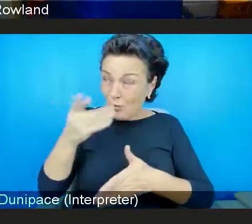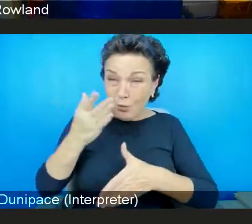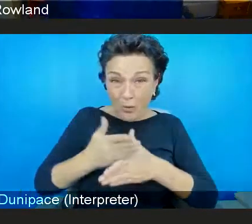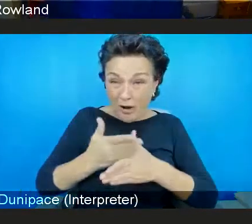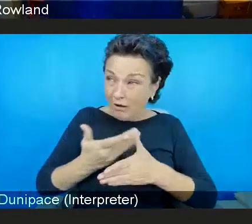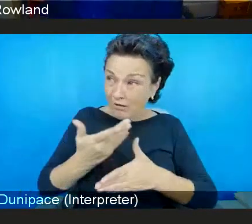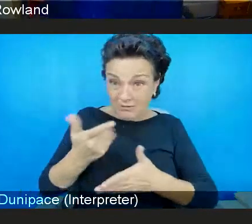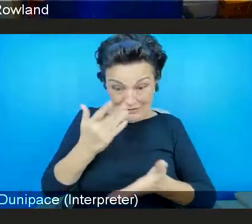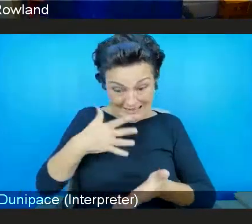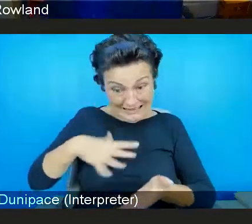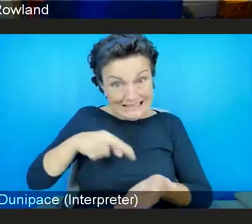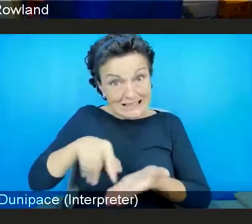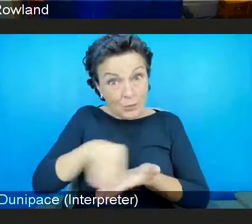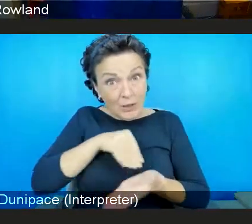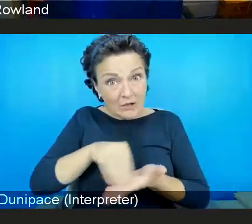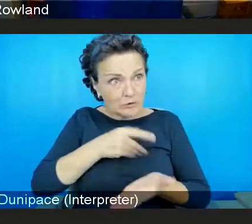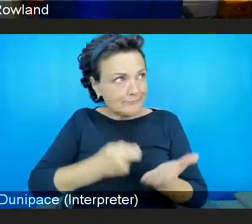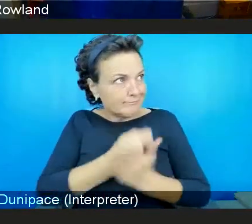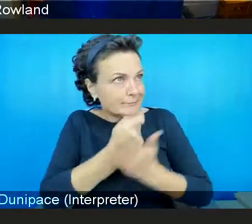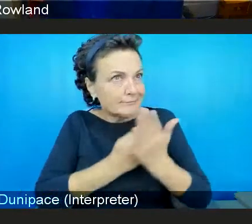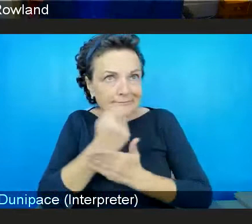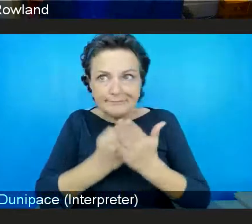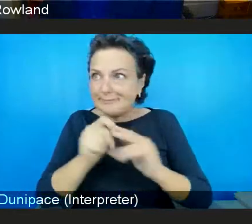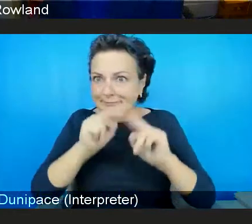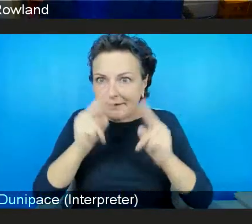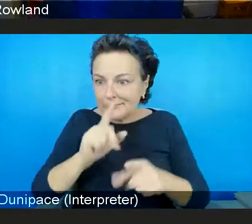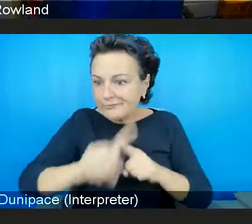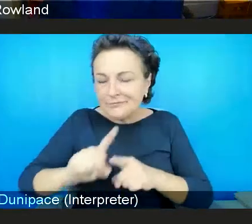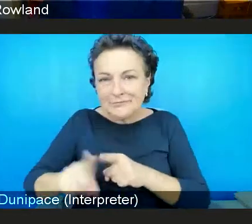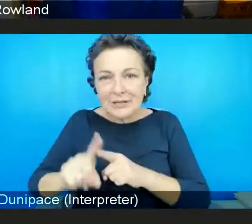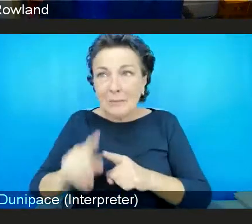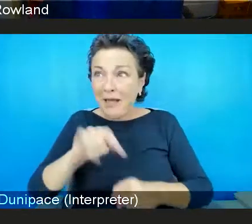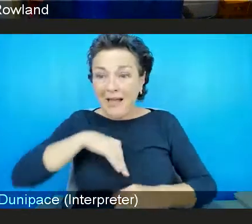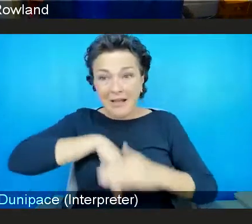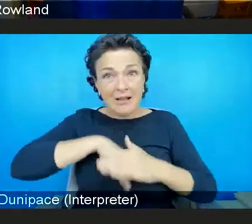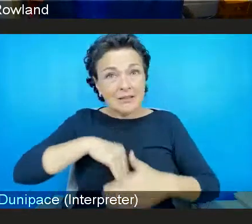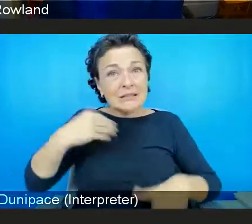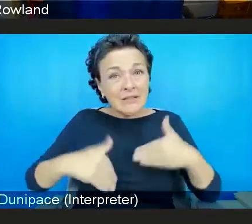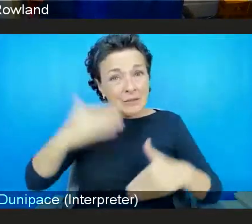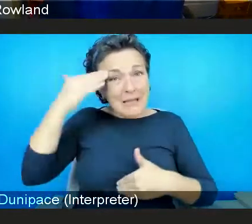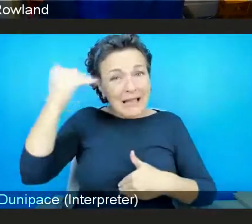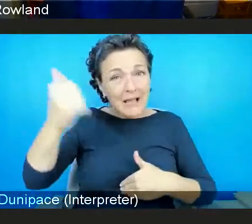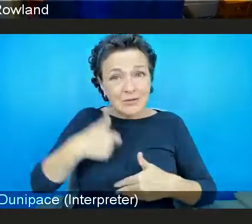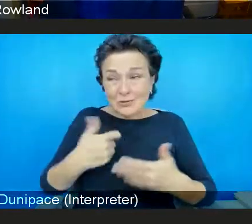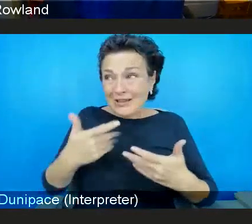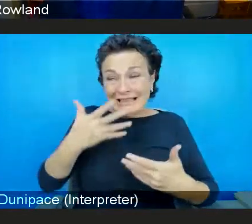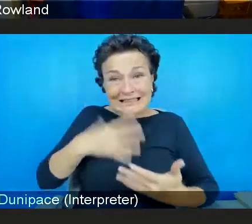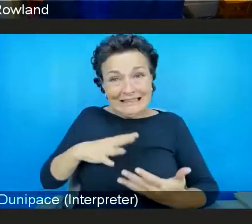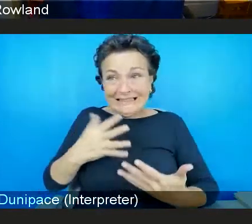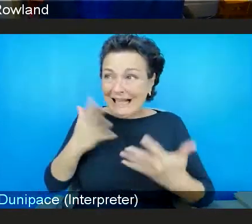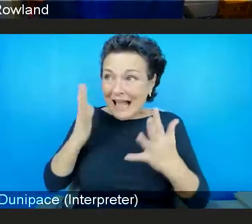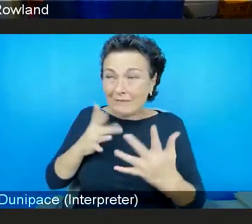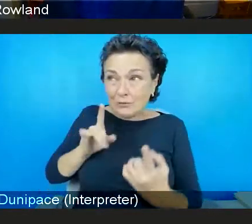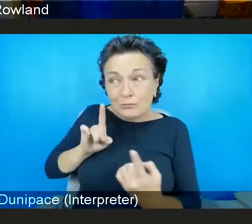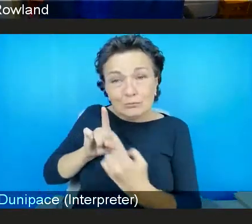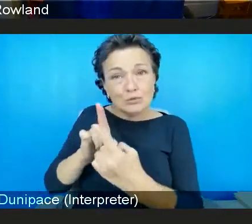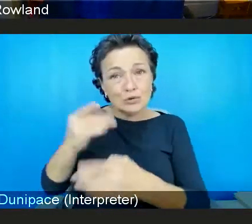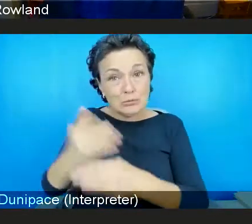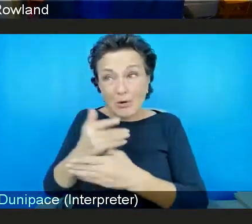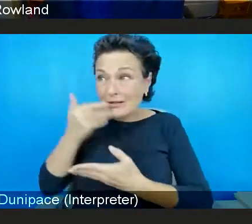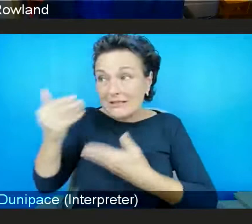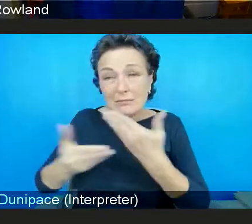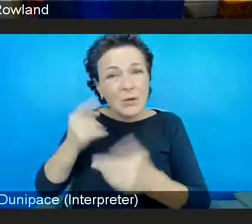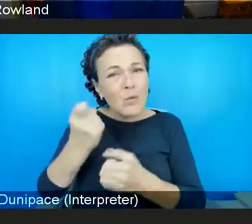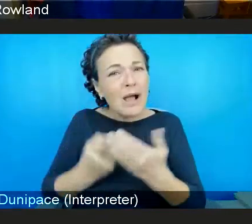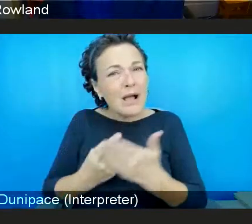certain things from their employers in order to be able to still function and look after themselves. And I think that's